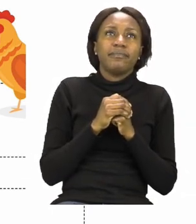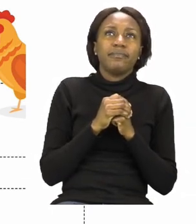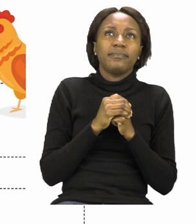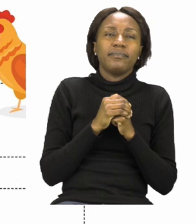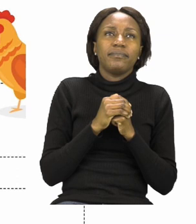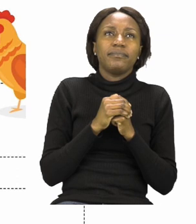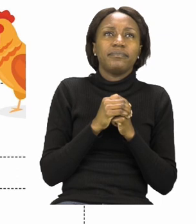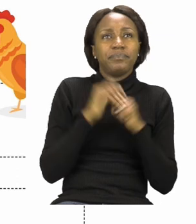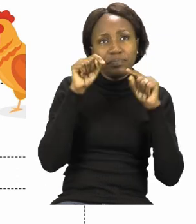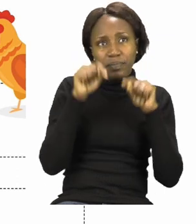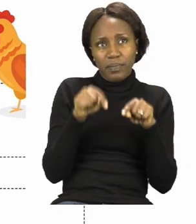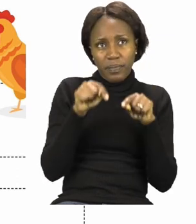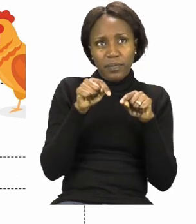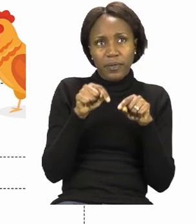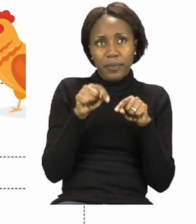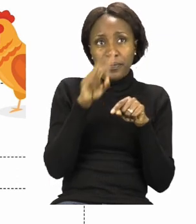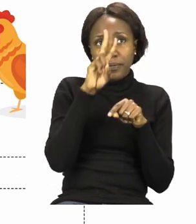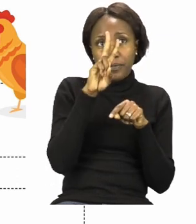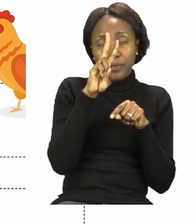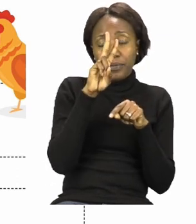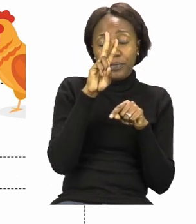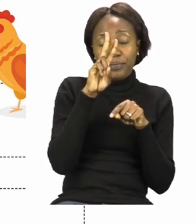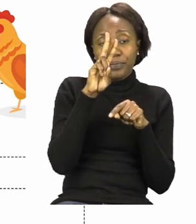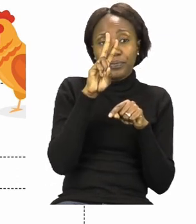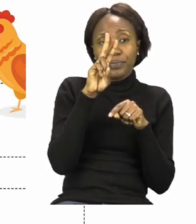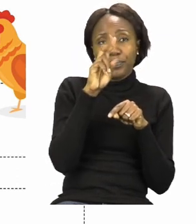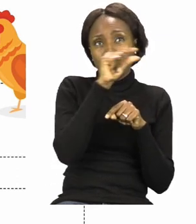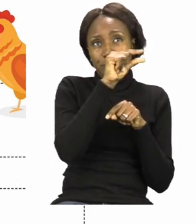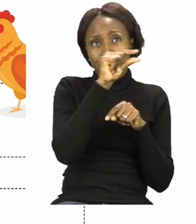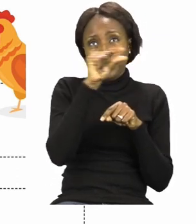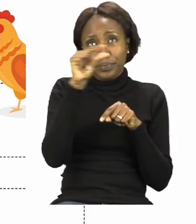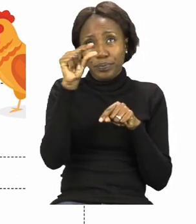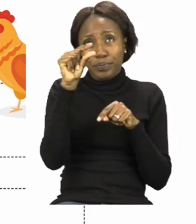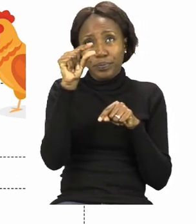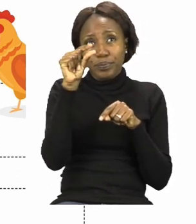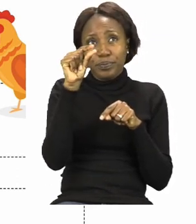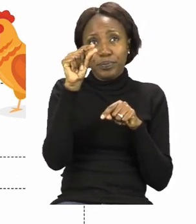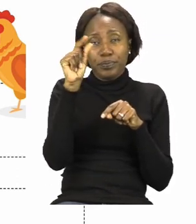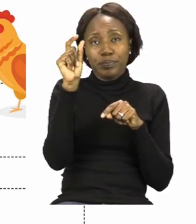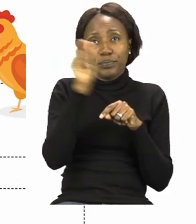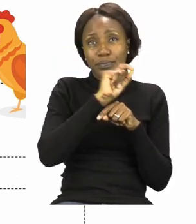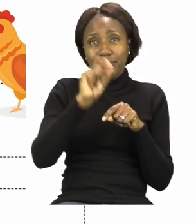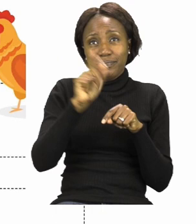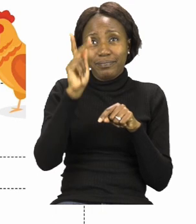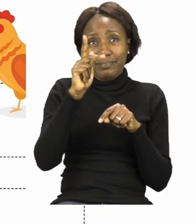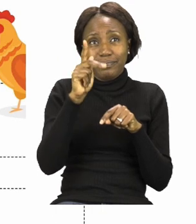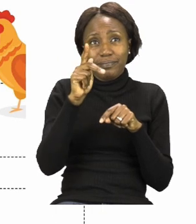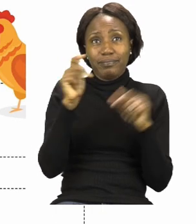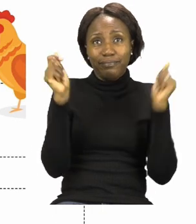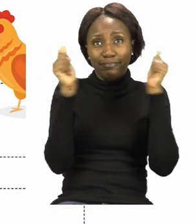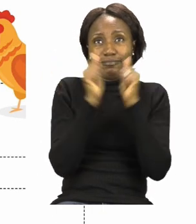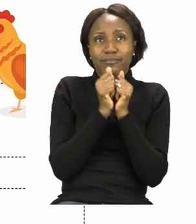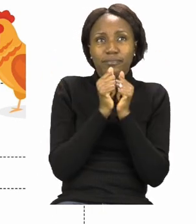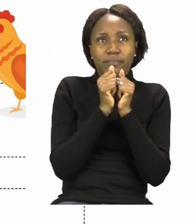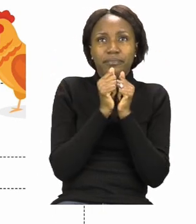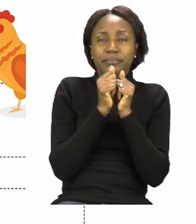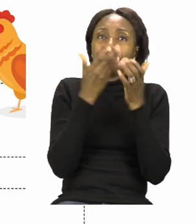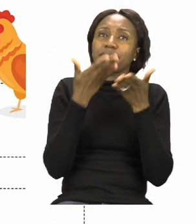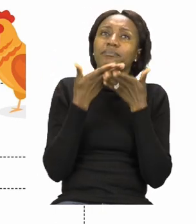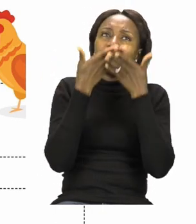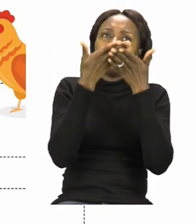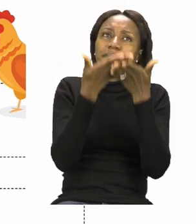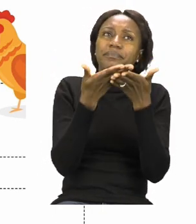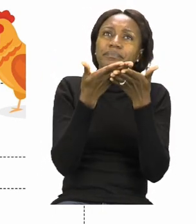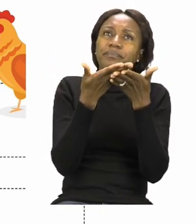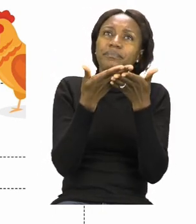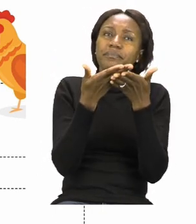Now, these are our two sentences that we have to rewrite. So, I'm going to help you rewrite the